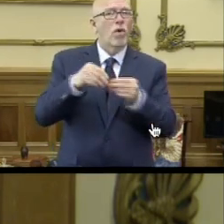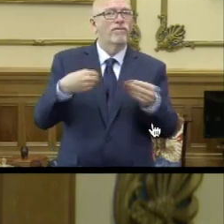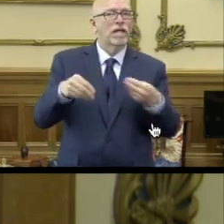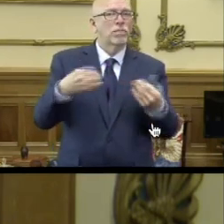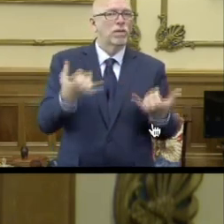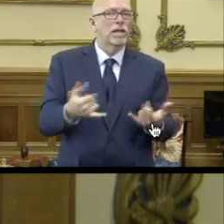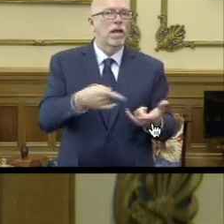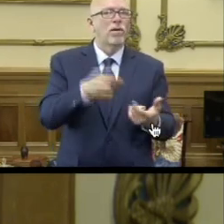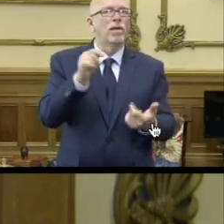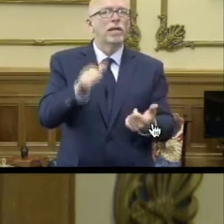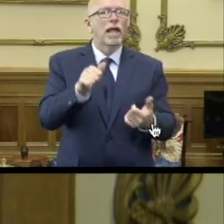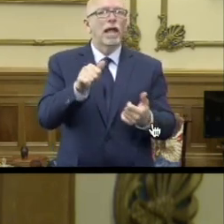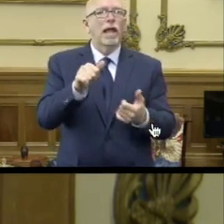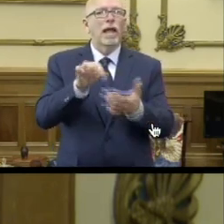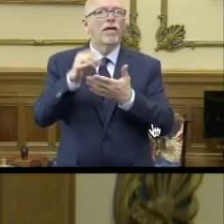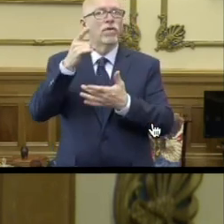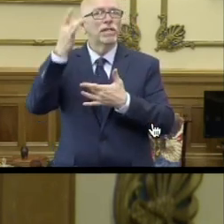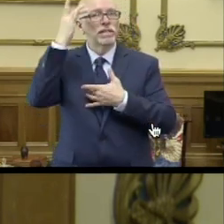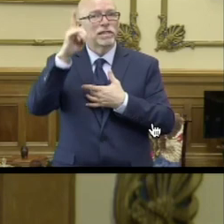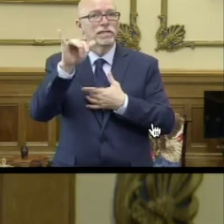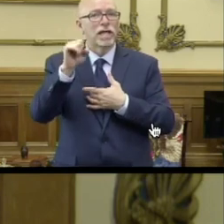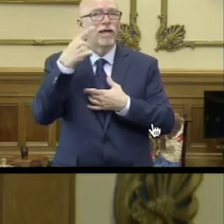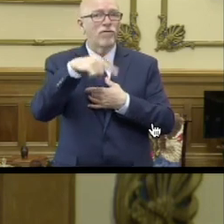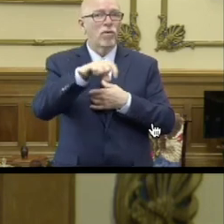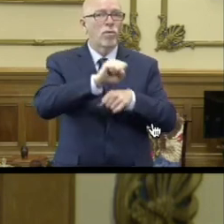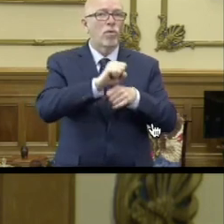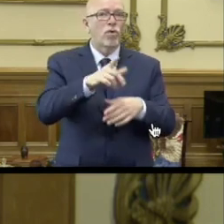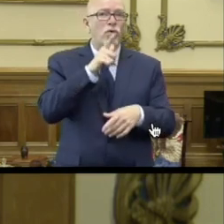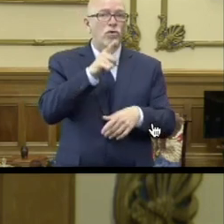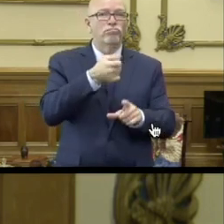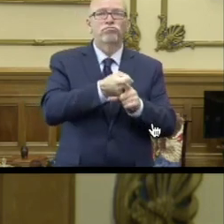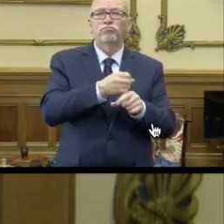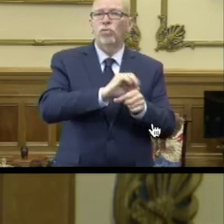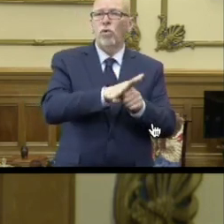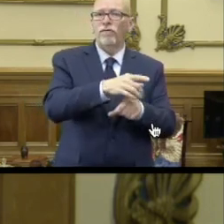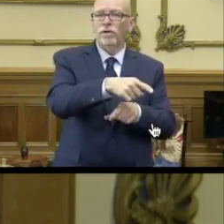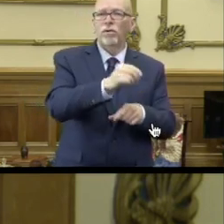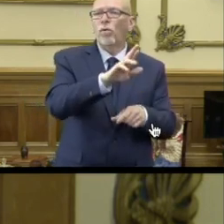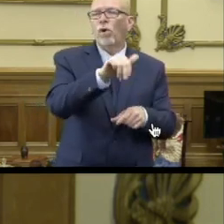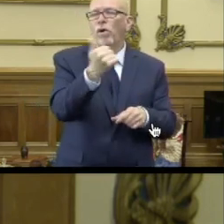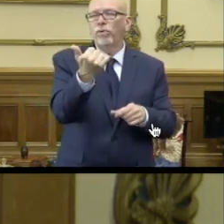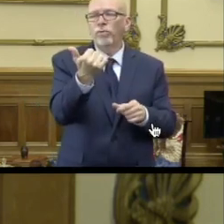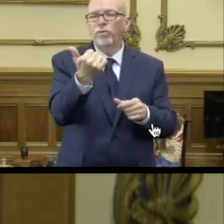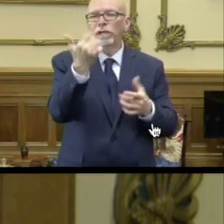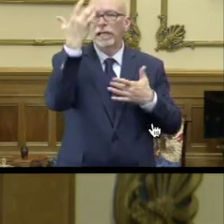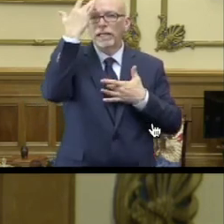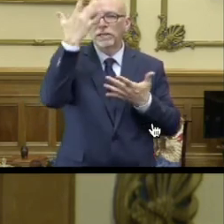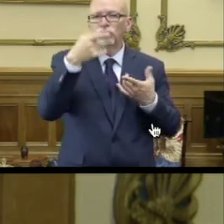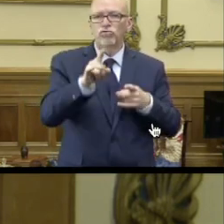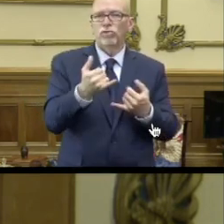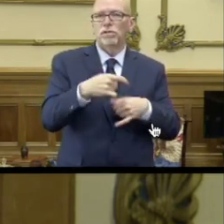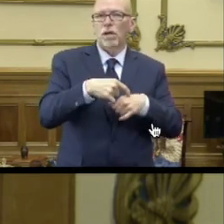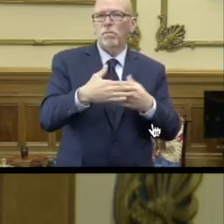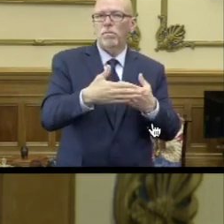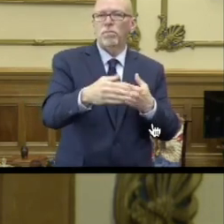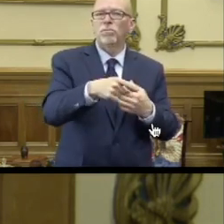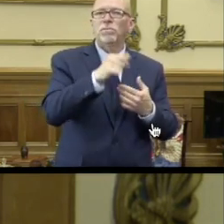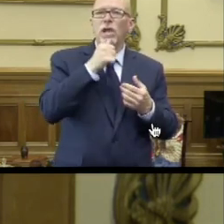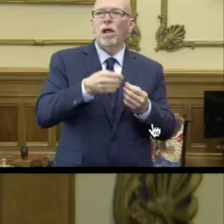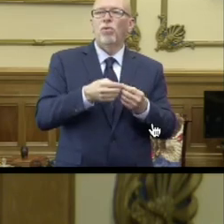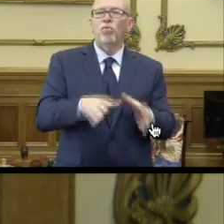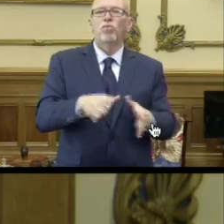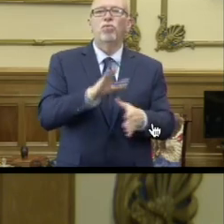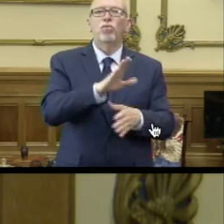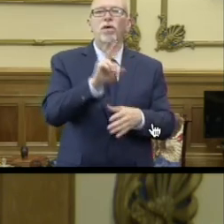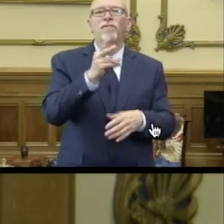to account for sick days for workers who may be affected with COVID-19 or other illnesses during this time so that they won't lose those